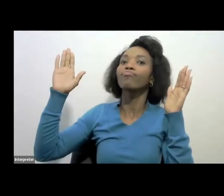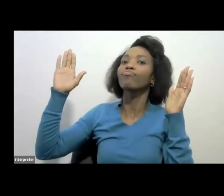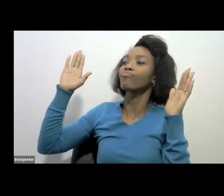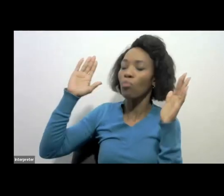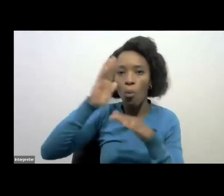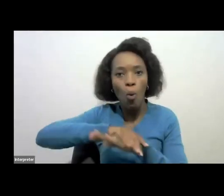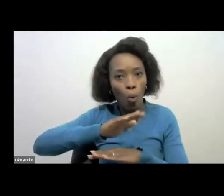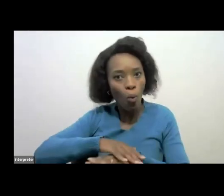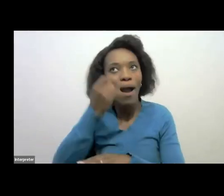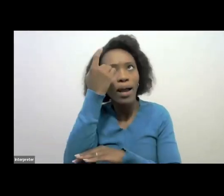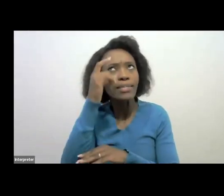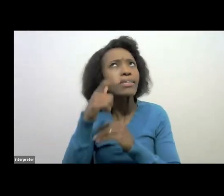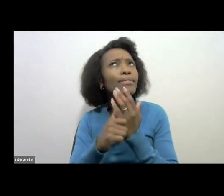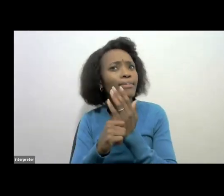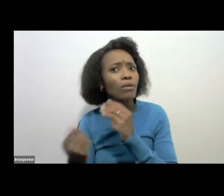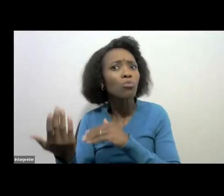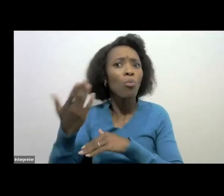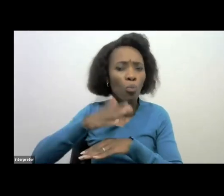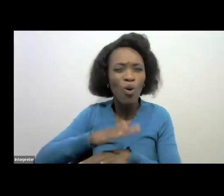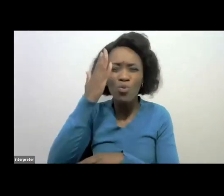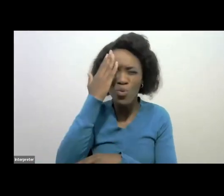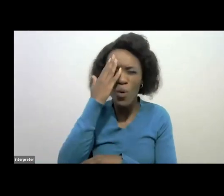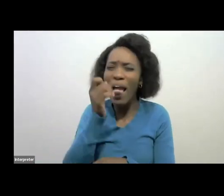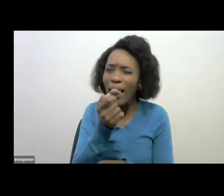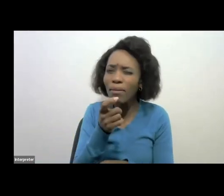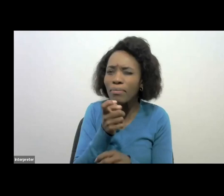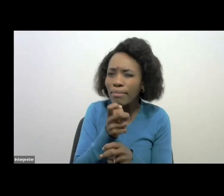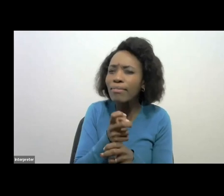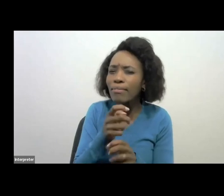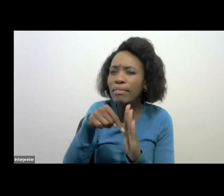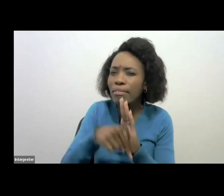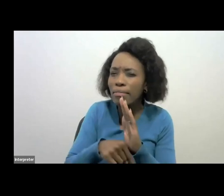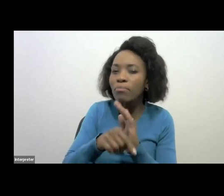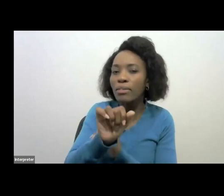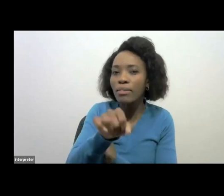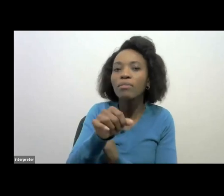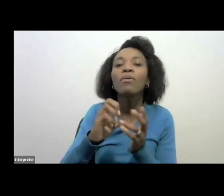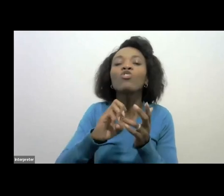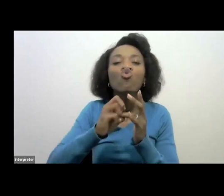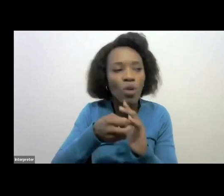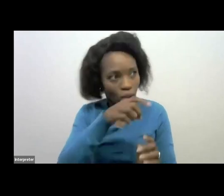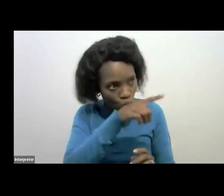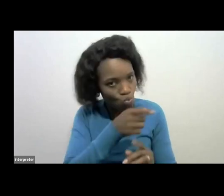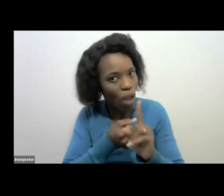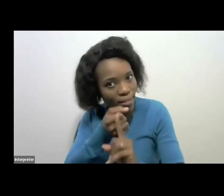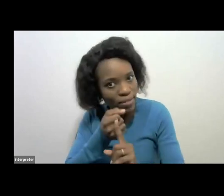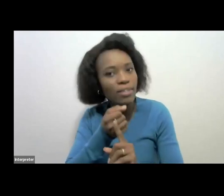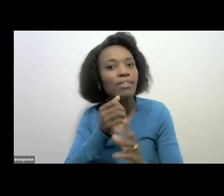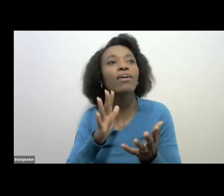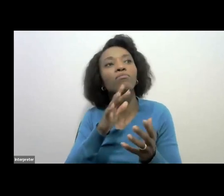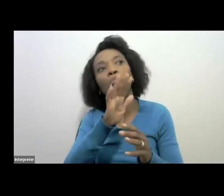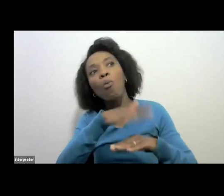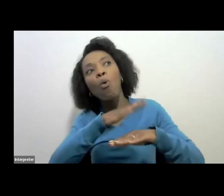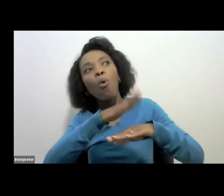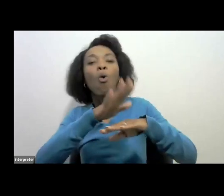understand Texas a little bit. We know it's a little bit difficult, but try to be an advocate as well. Now, do you receive this information